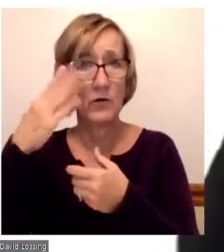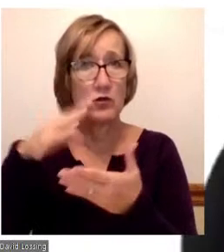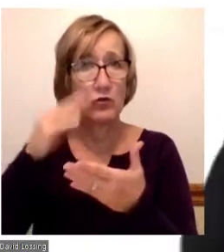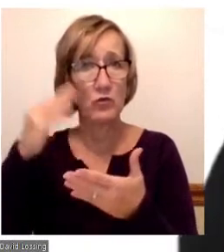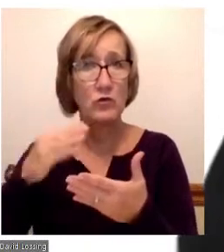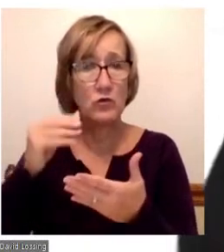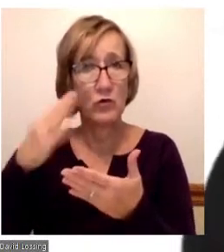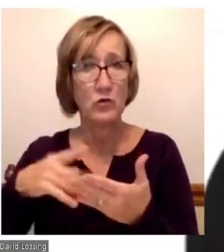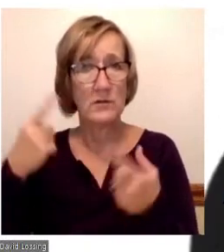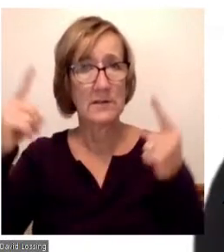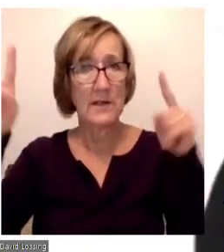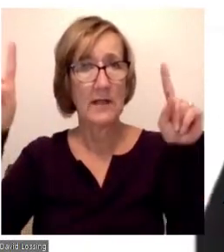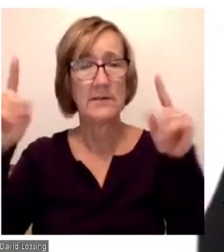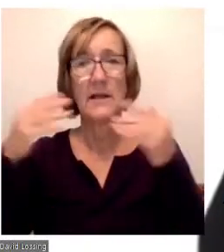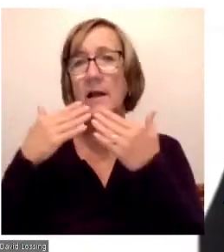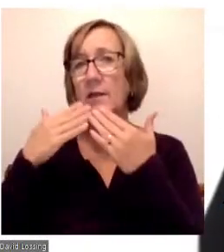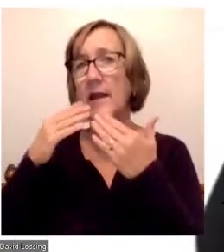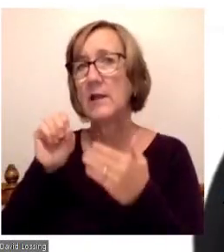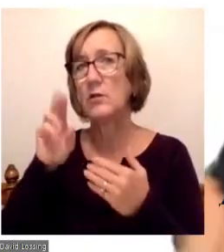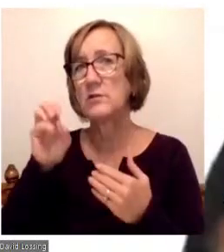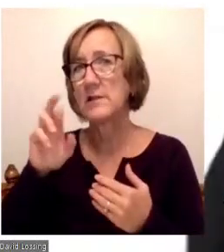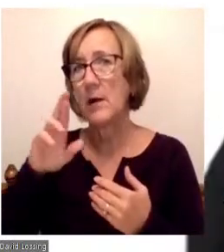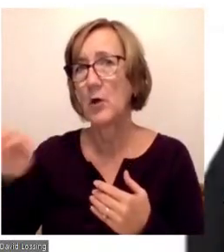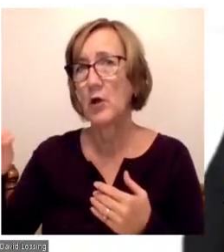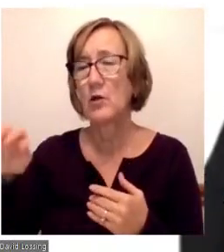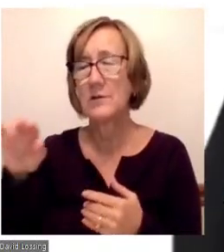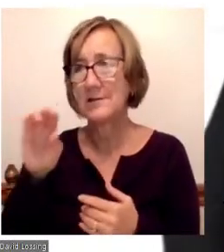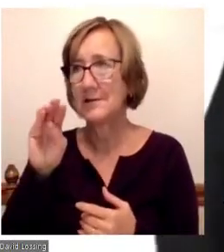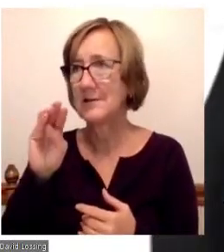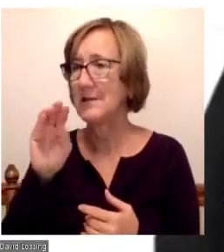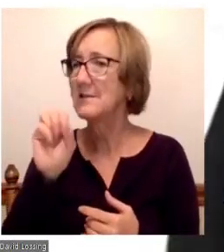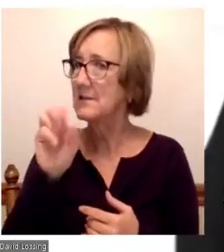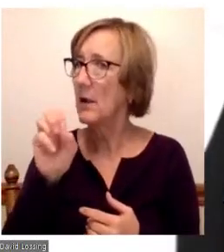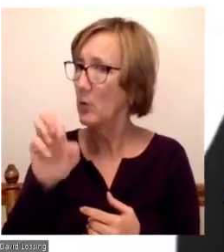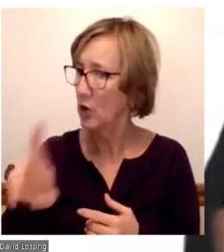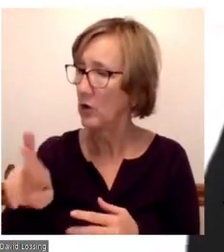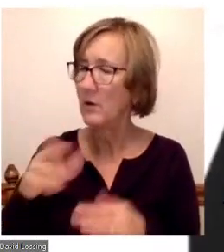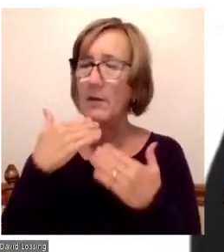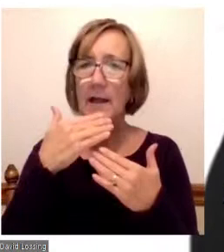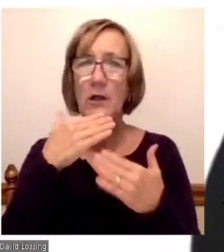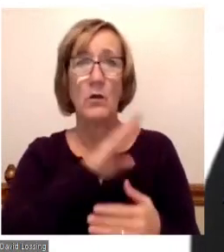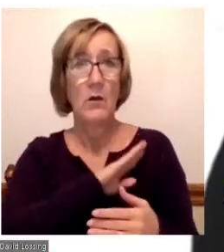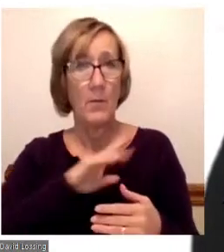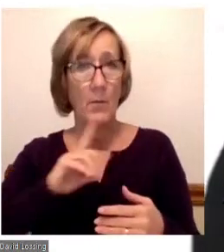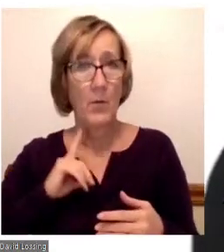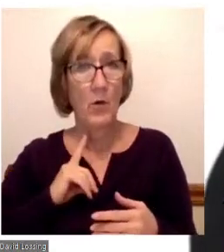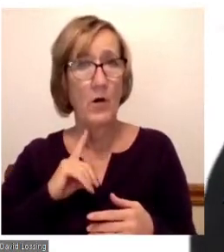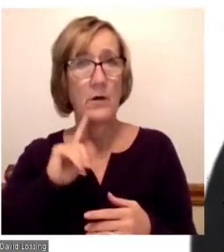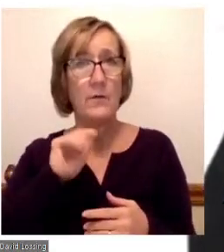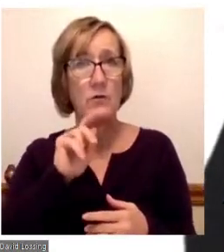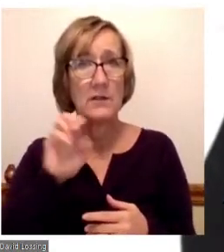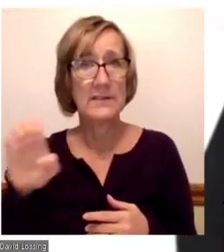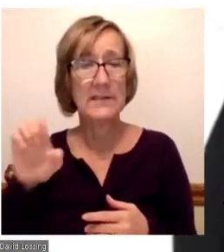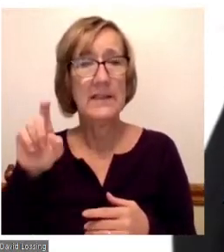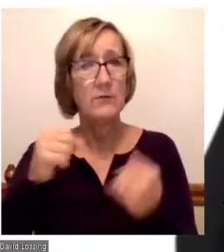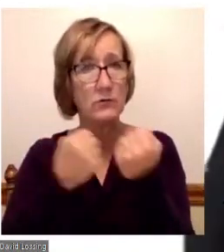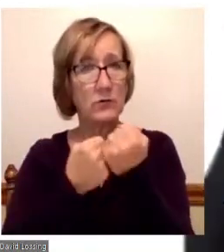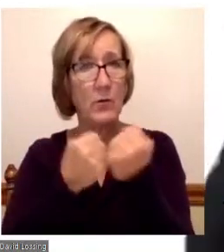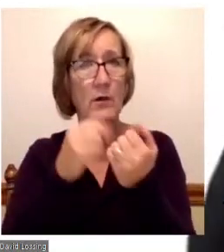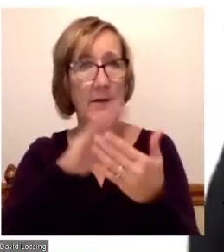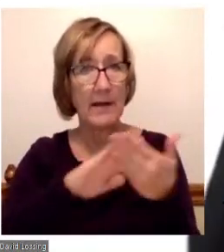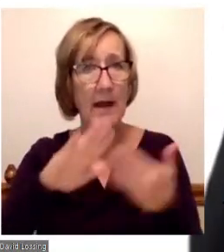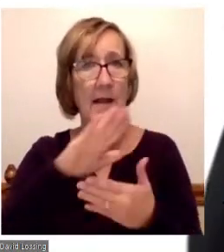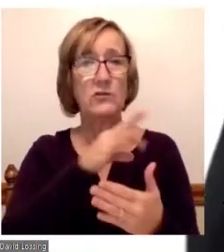I think, you know, kind of teeing off what Raphael just said, obviously, a Board of Trustees member is going to have to support the college itself and its staff and faculty